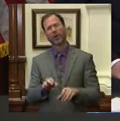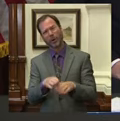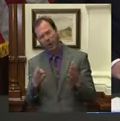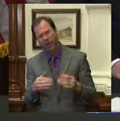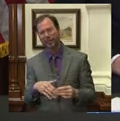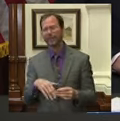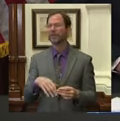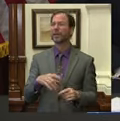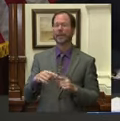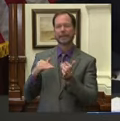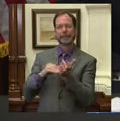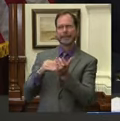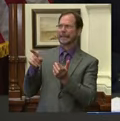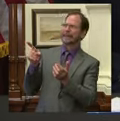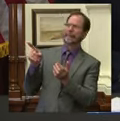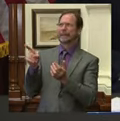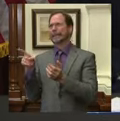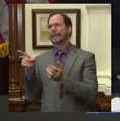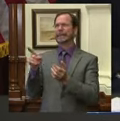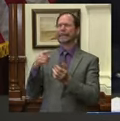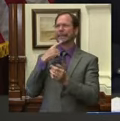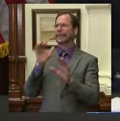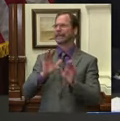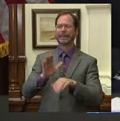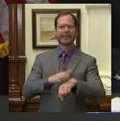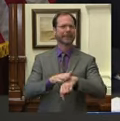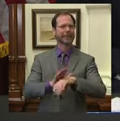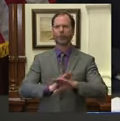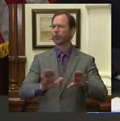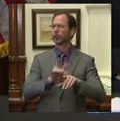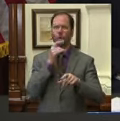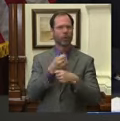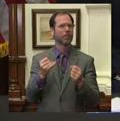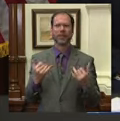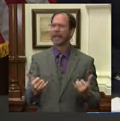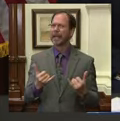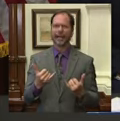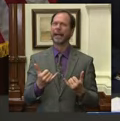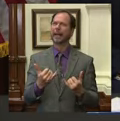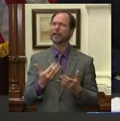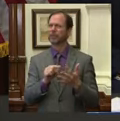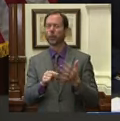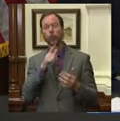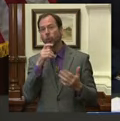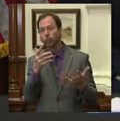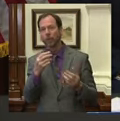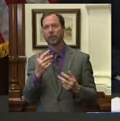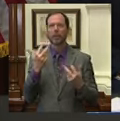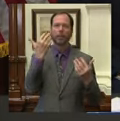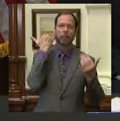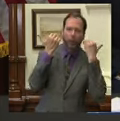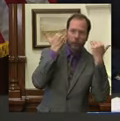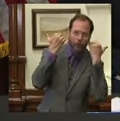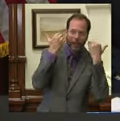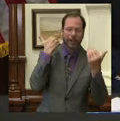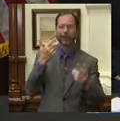the doctors advised we're simply not safe enough to open at this particular time. They include barbershops and hair